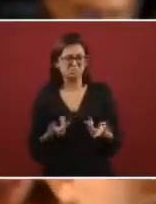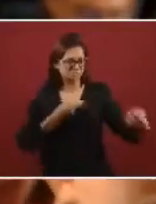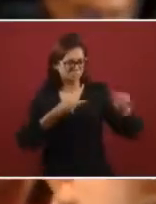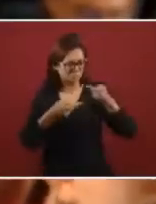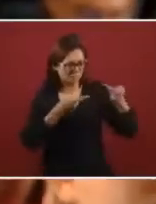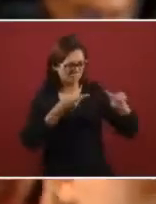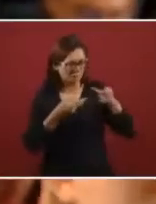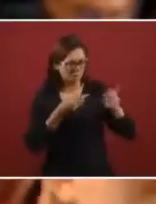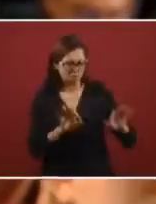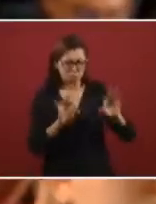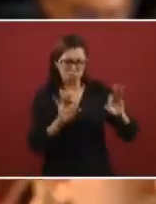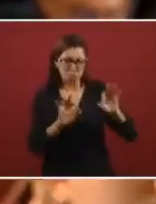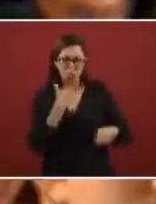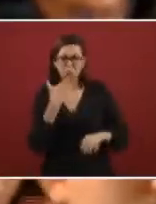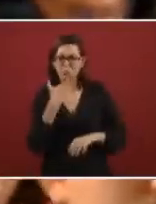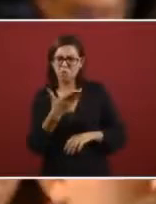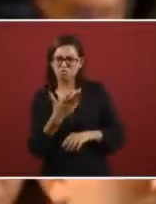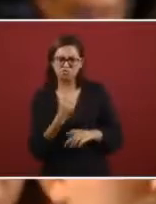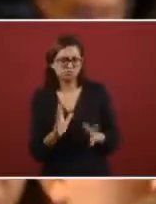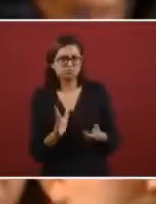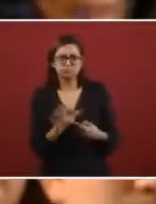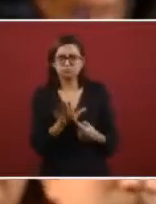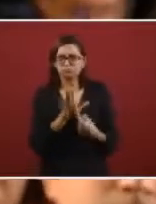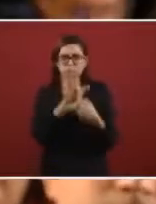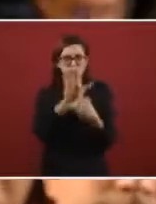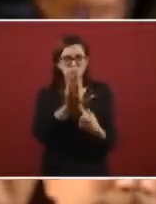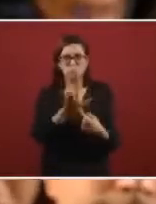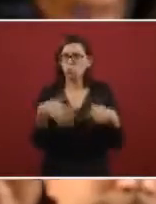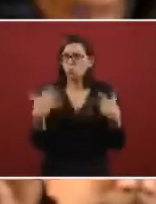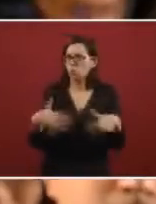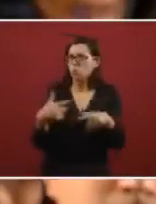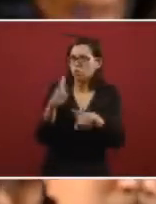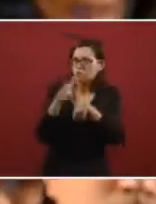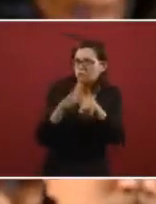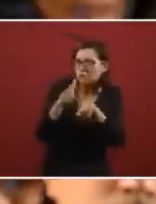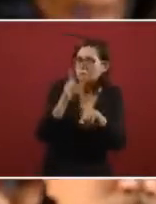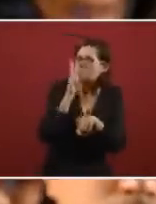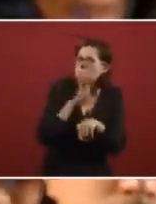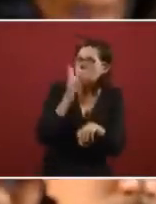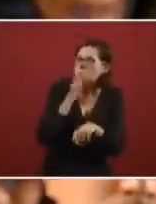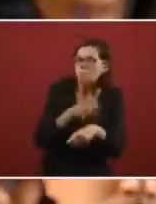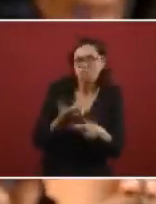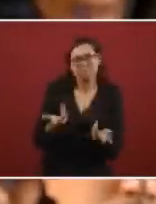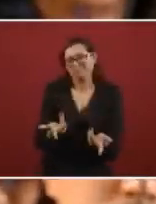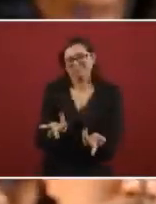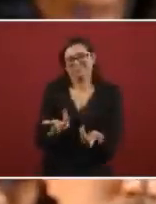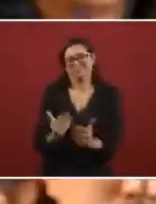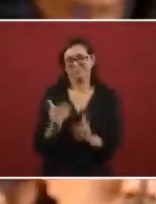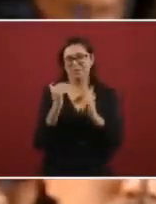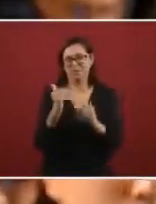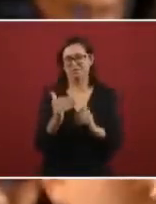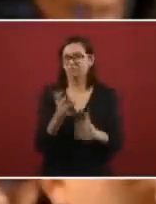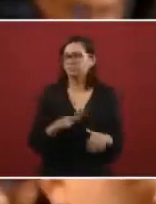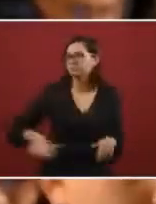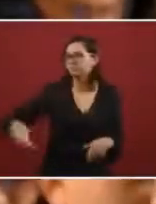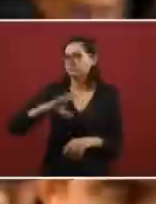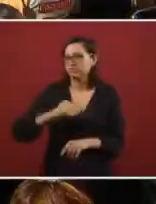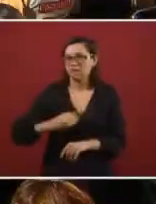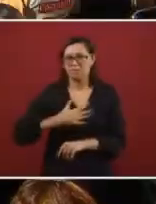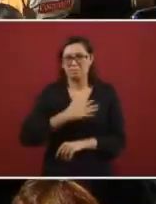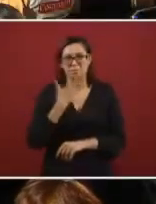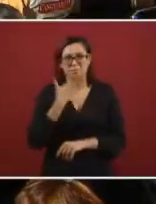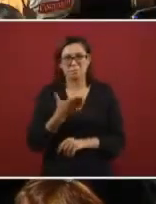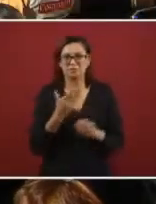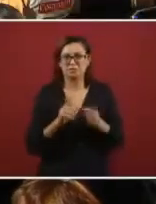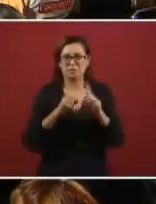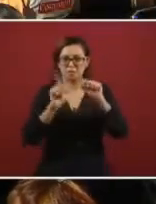put this, how can you critique it or put limitations for well-being for